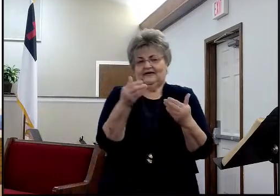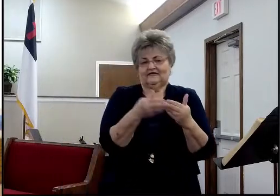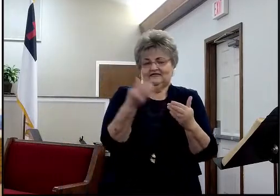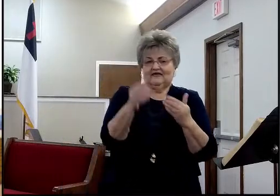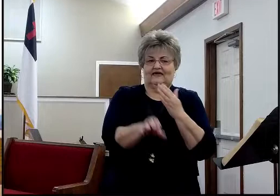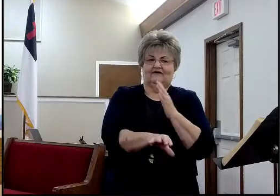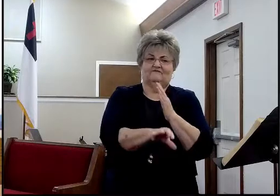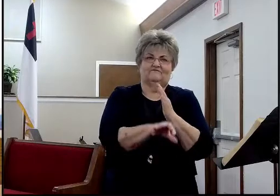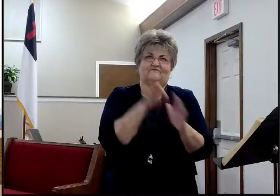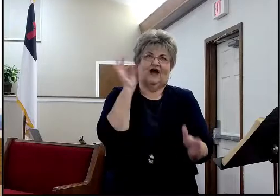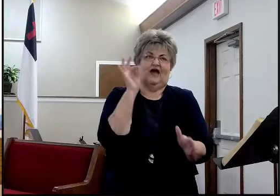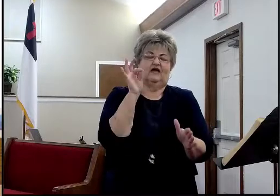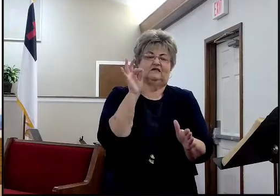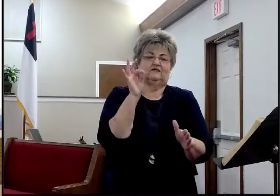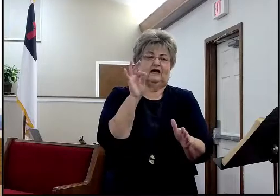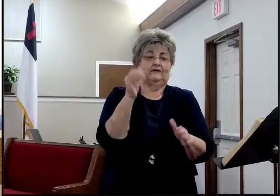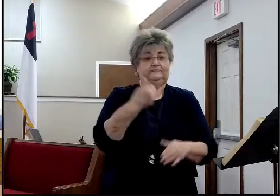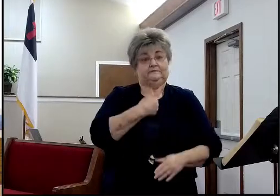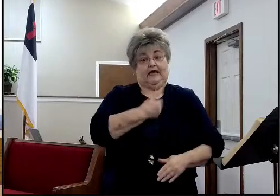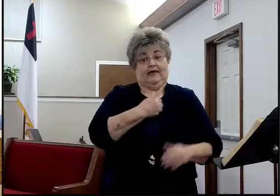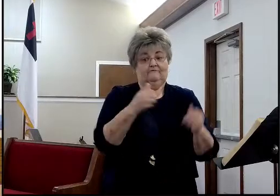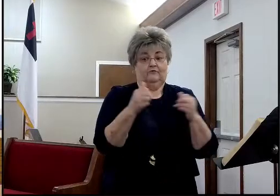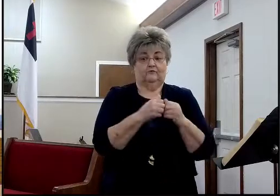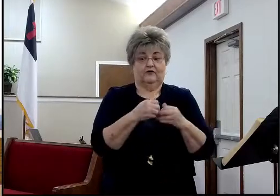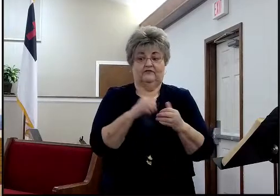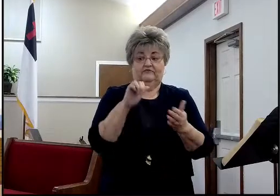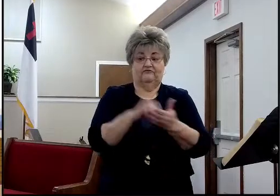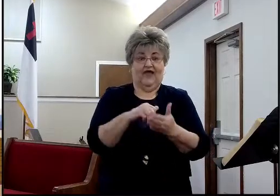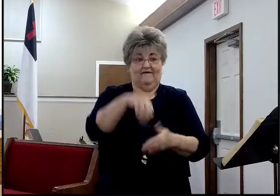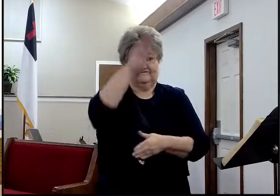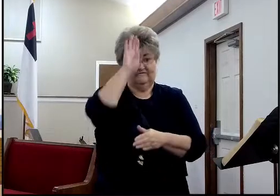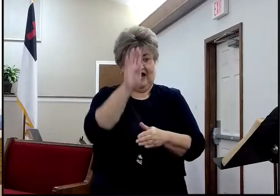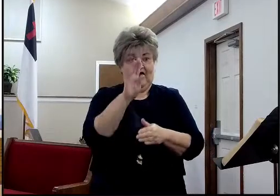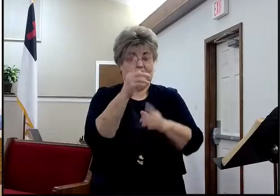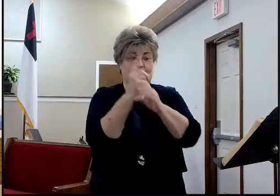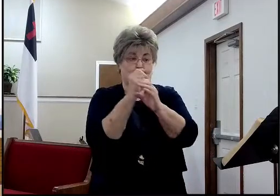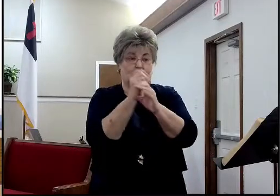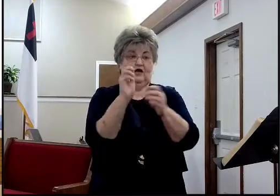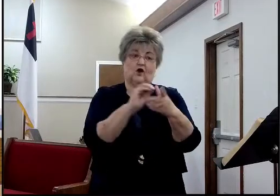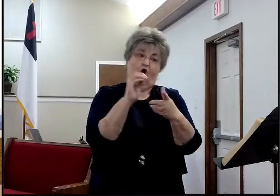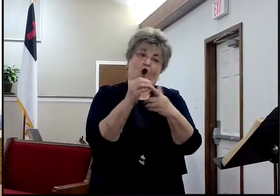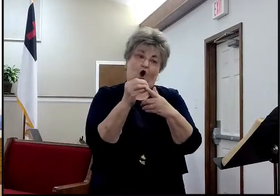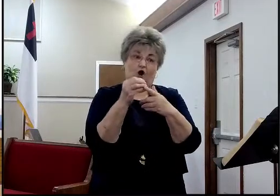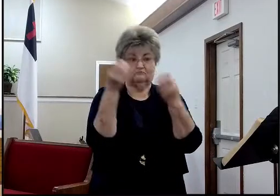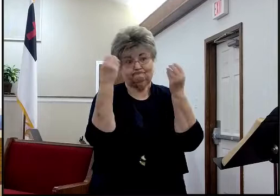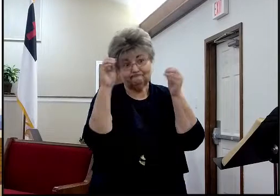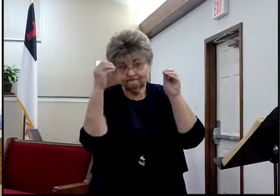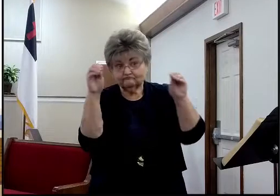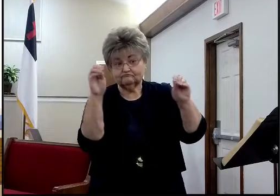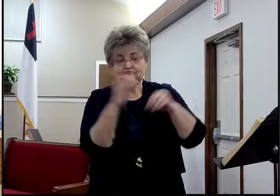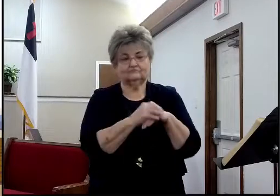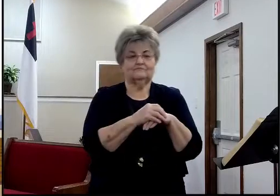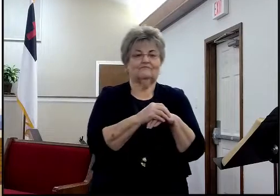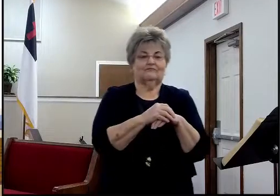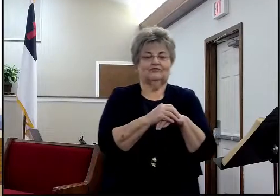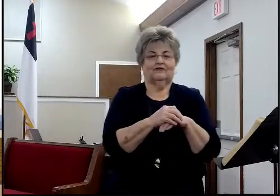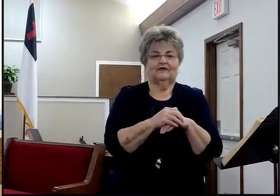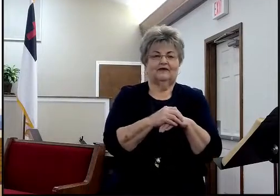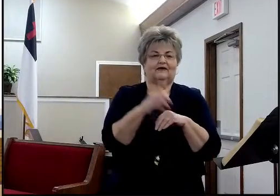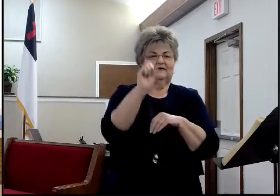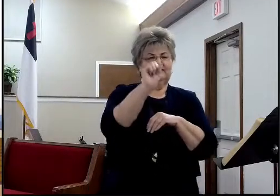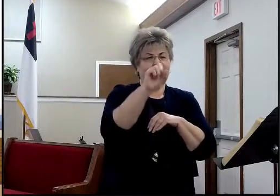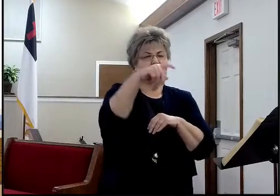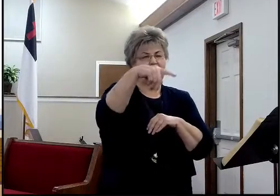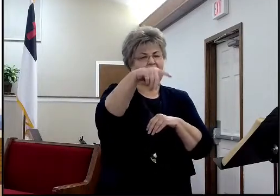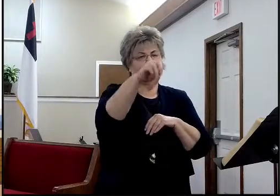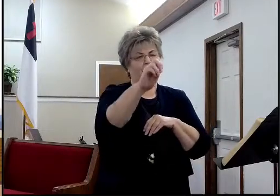ambulance or fire truck here at the church. And so, I think that's pretty interesting. Sportsman Retreat is coming up, so if you're men of the church,